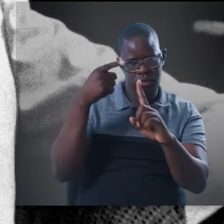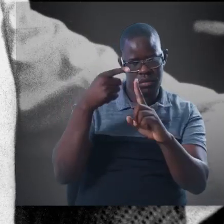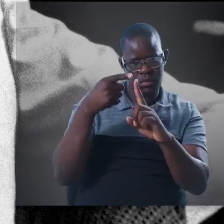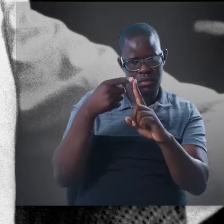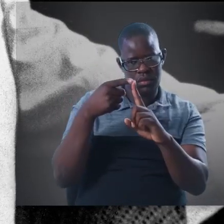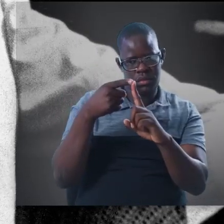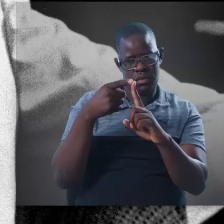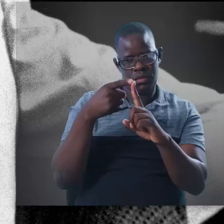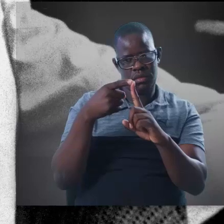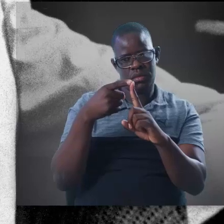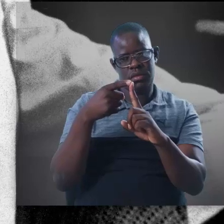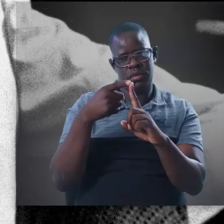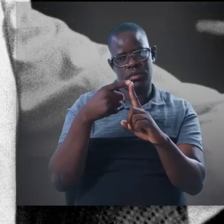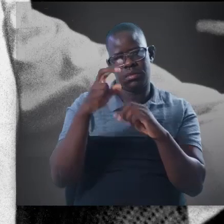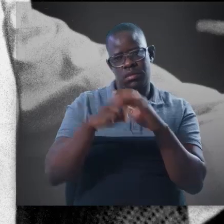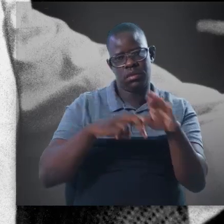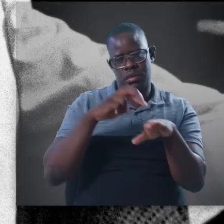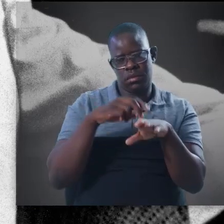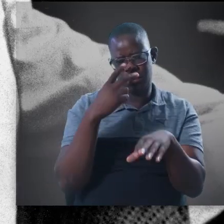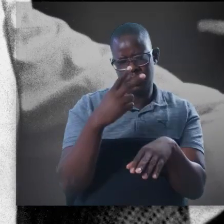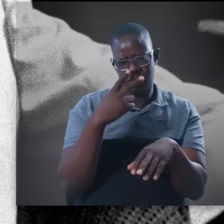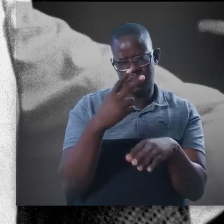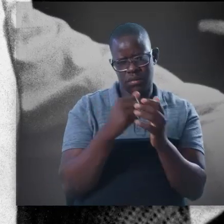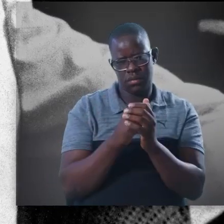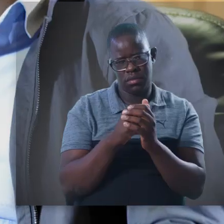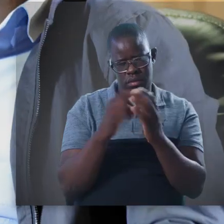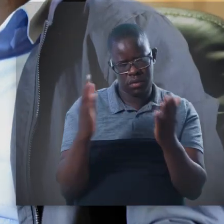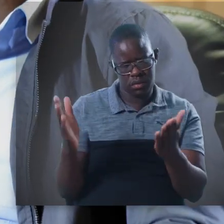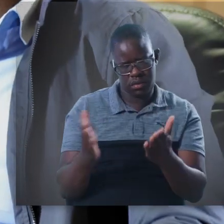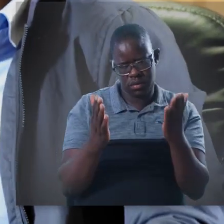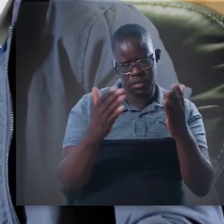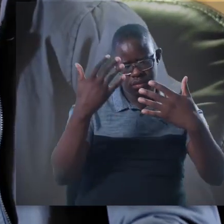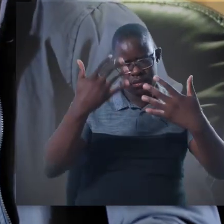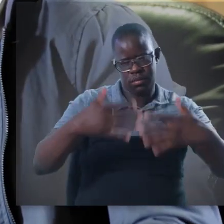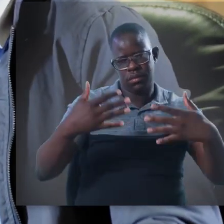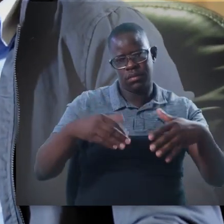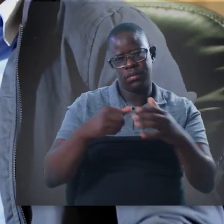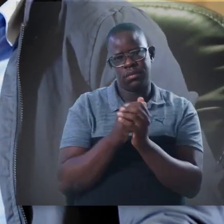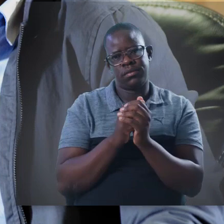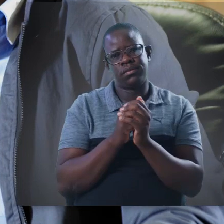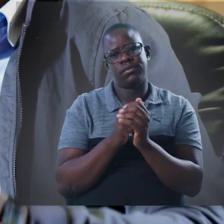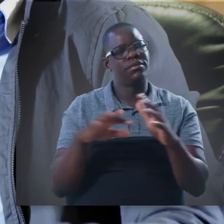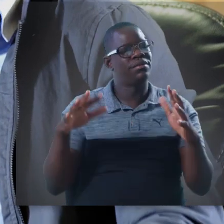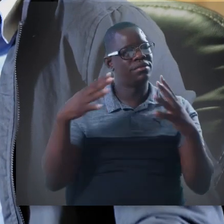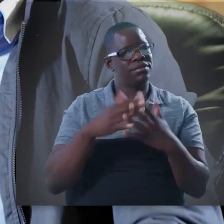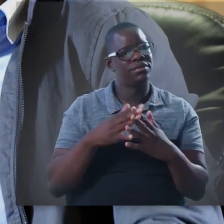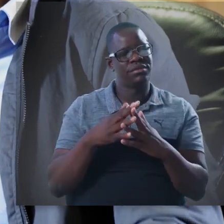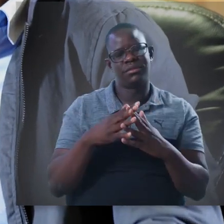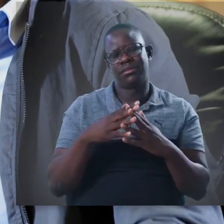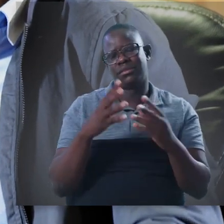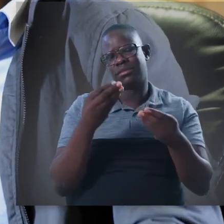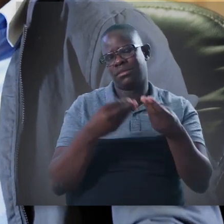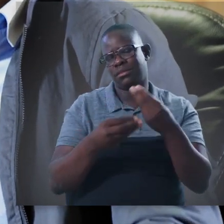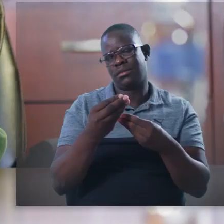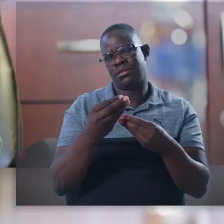you know, he tried to achieve economic growth. Hence, the main aim of this so-called National Development Plan is to see to it that, you know, there's growth